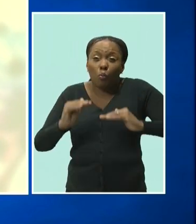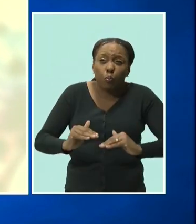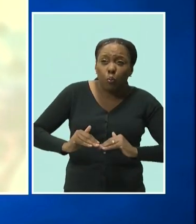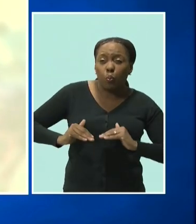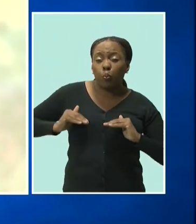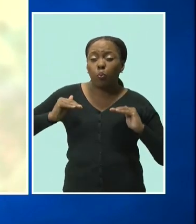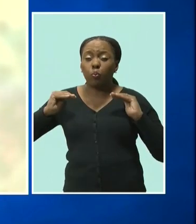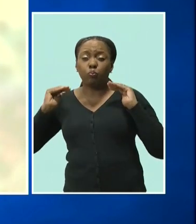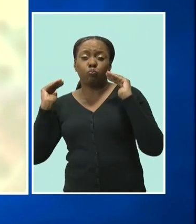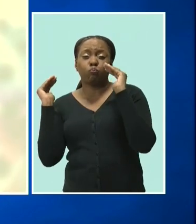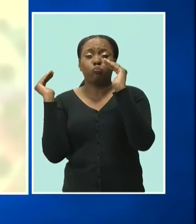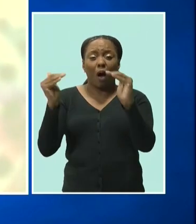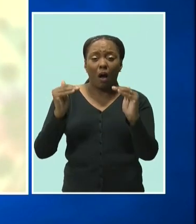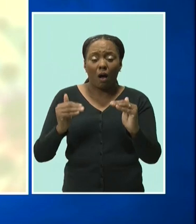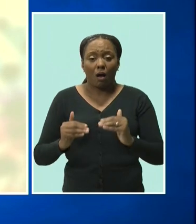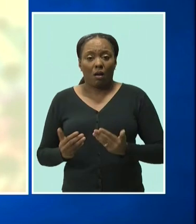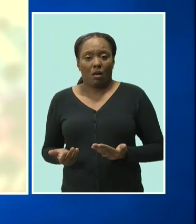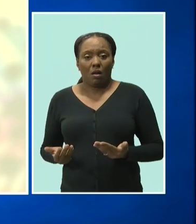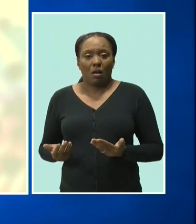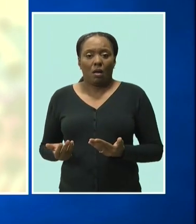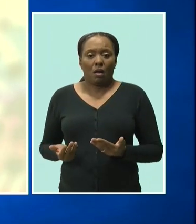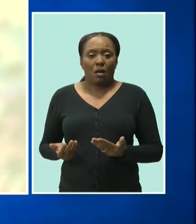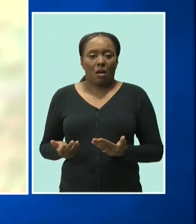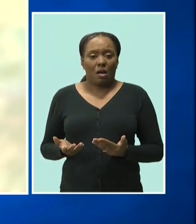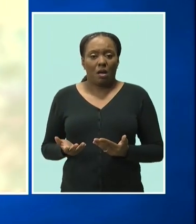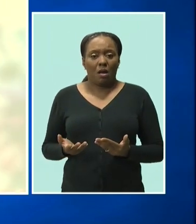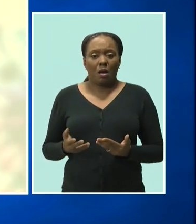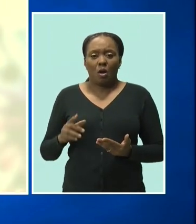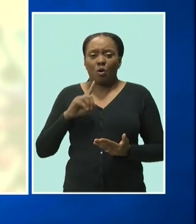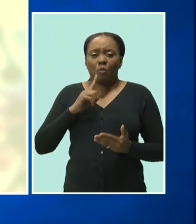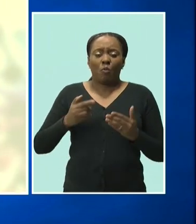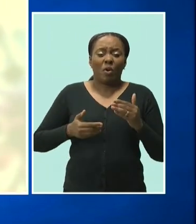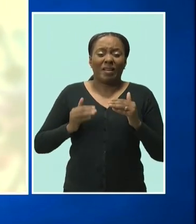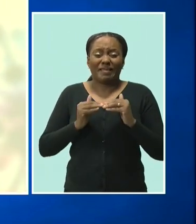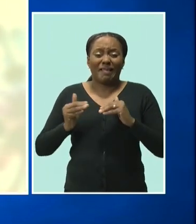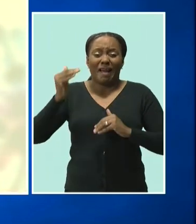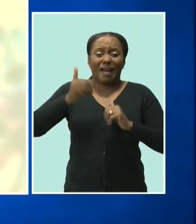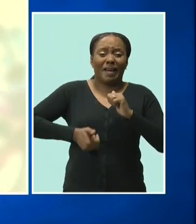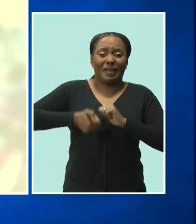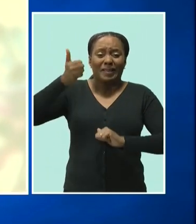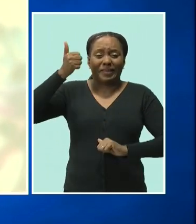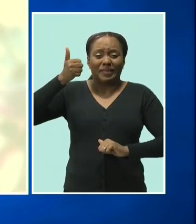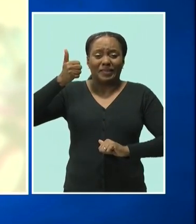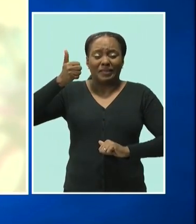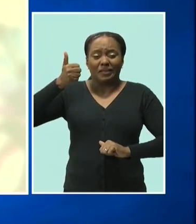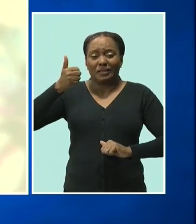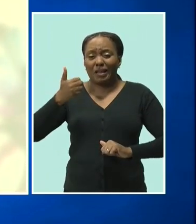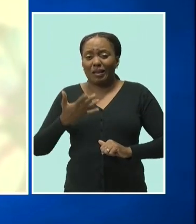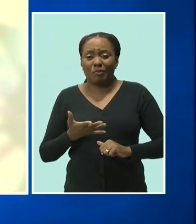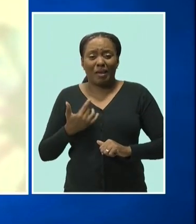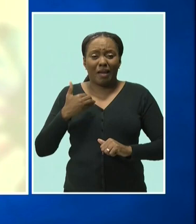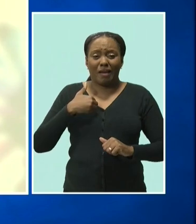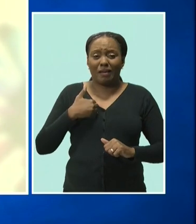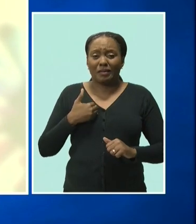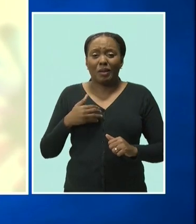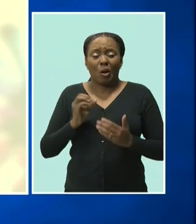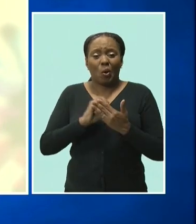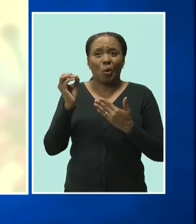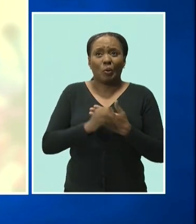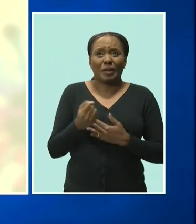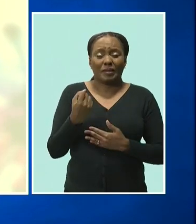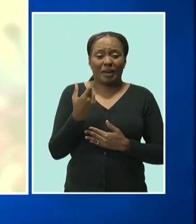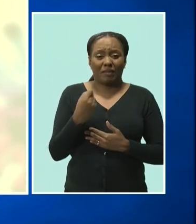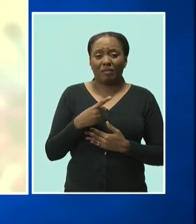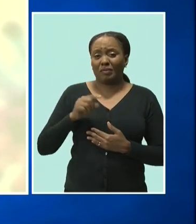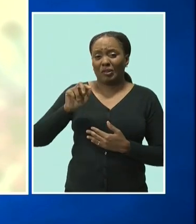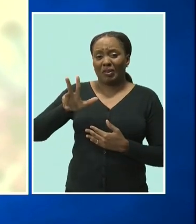put together. And in doing so, we smashed the highest one-day total on six different occasions. October 11th saw